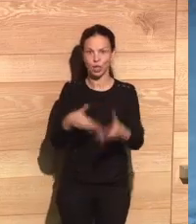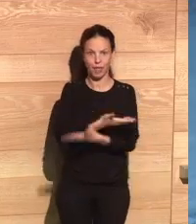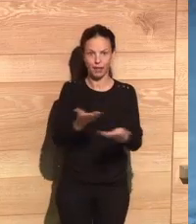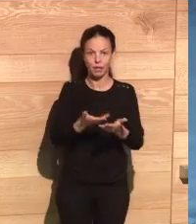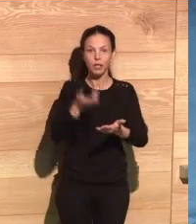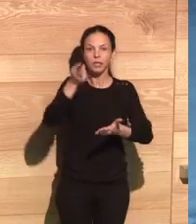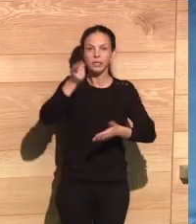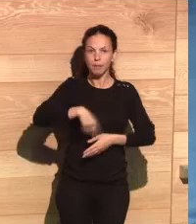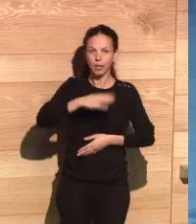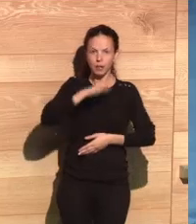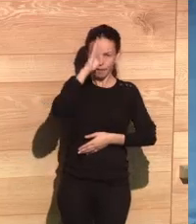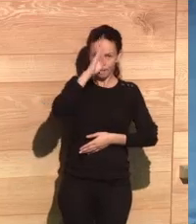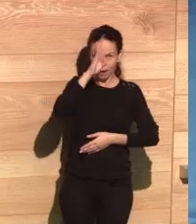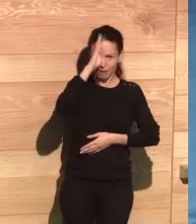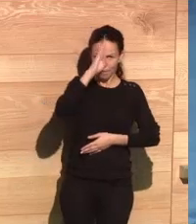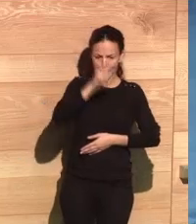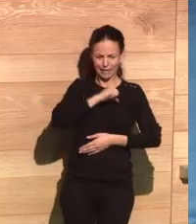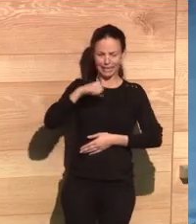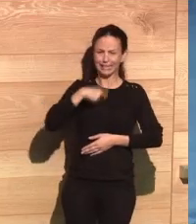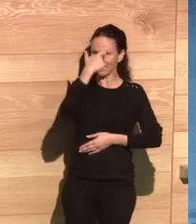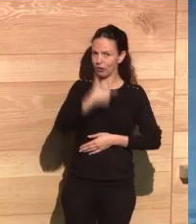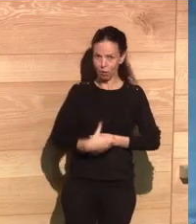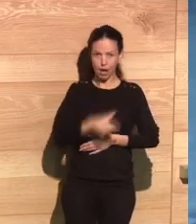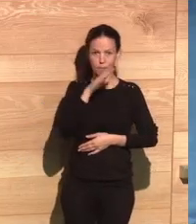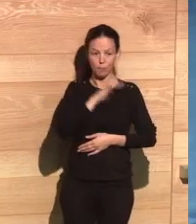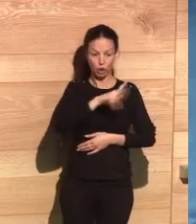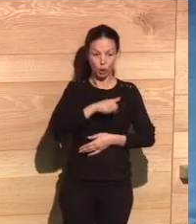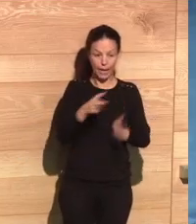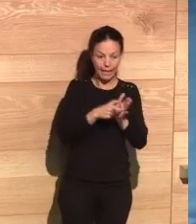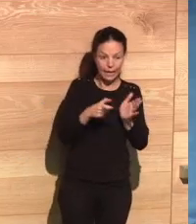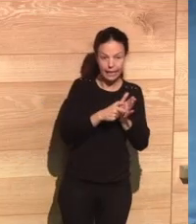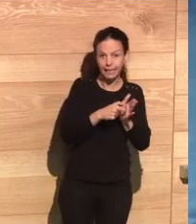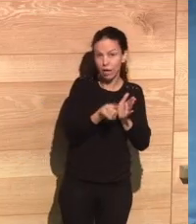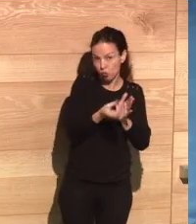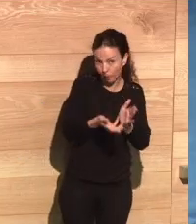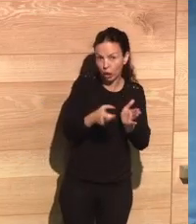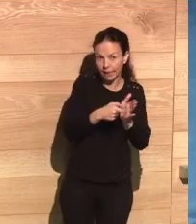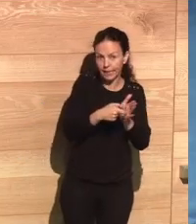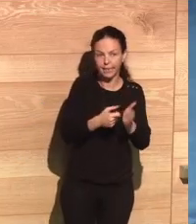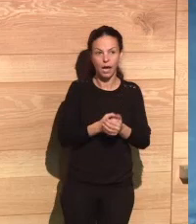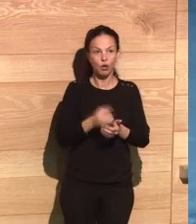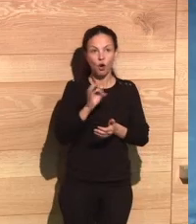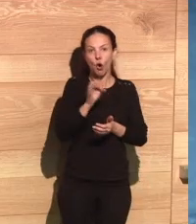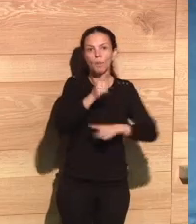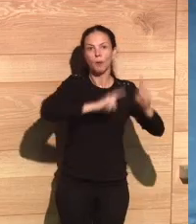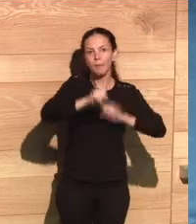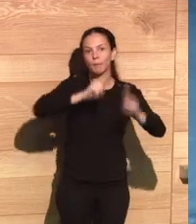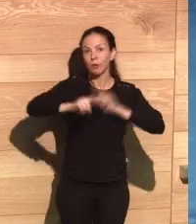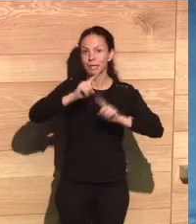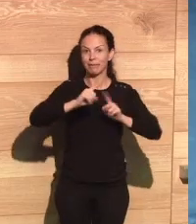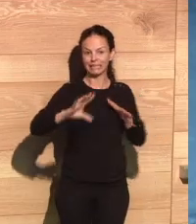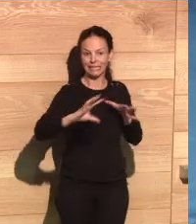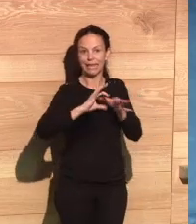us that it could, the data can, the privacy of data can actually put into risk of a whole society, but also by